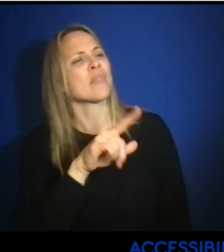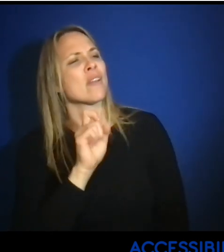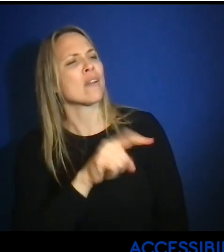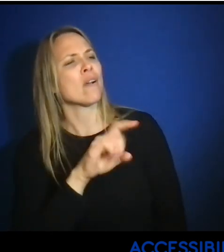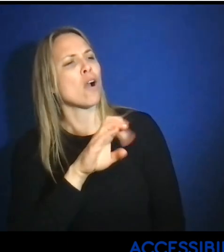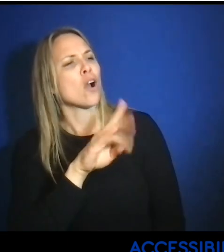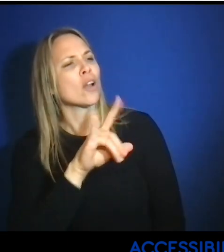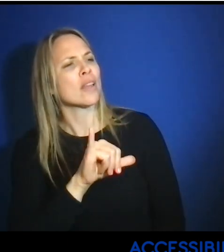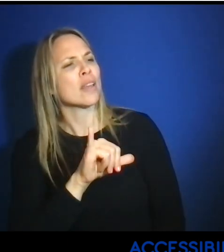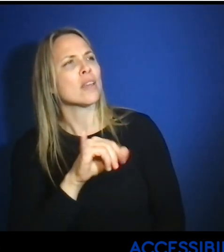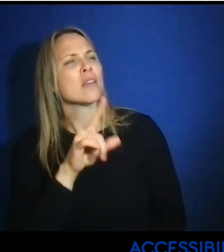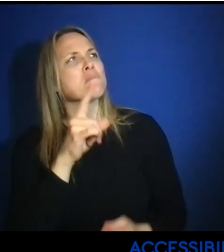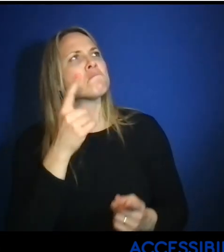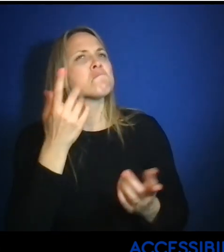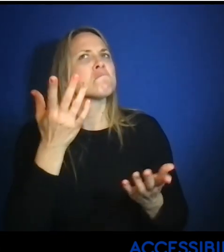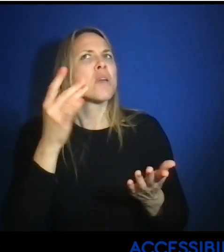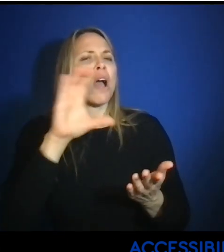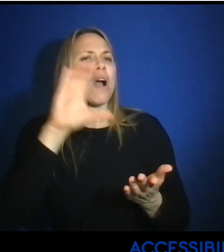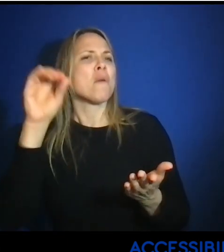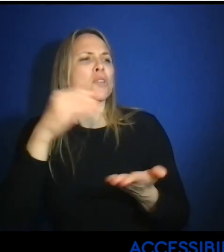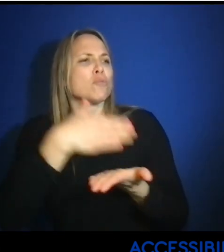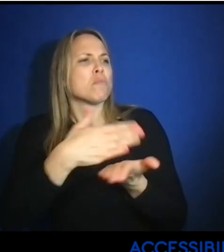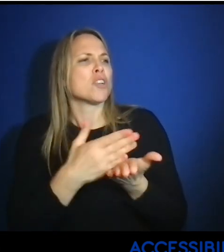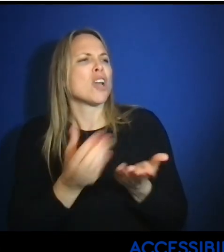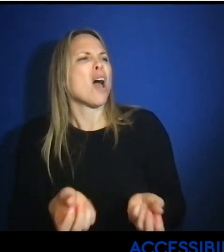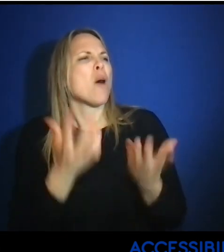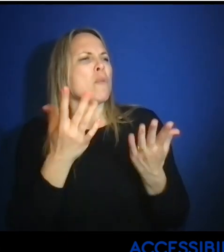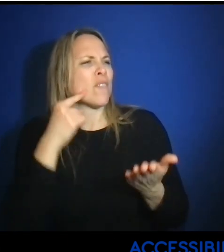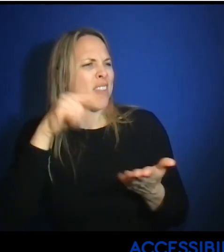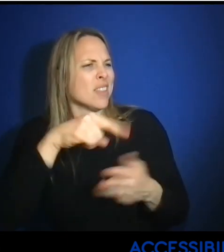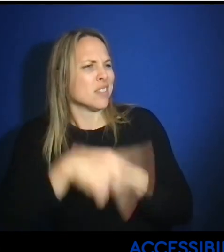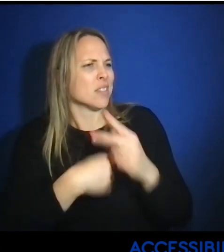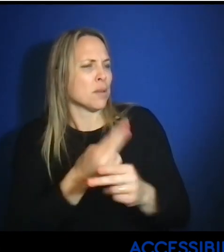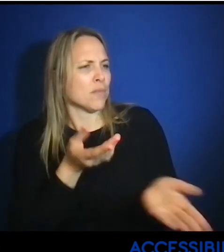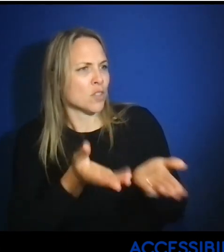Carly, what should companies budget for this type of service?